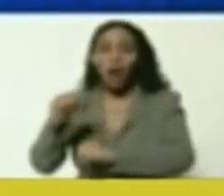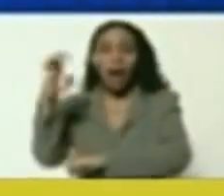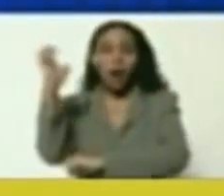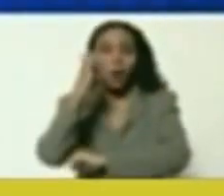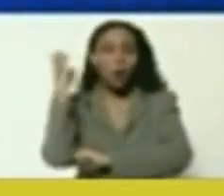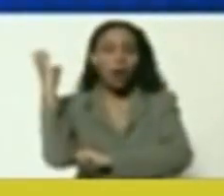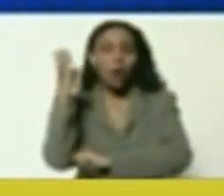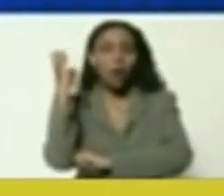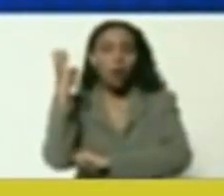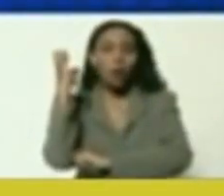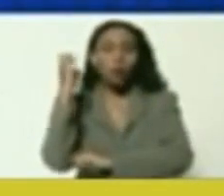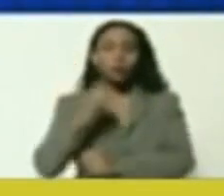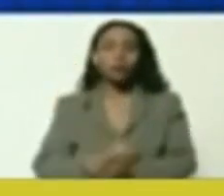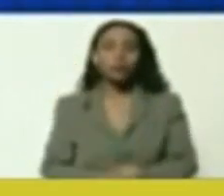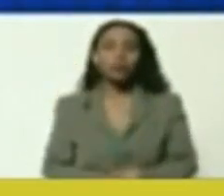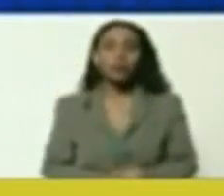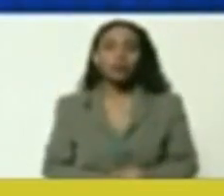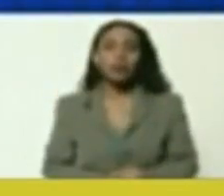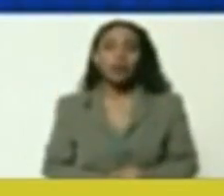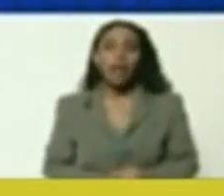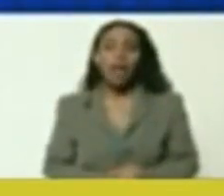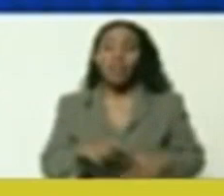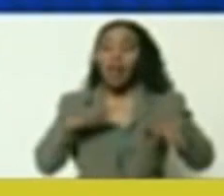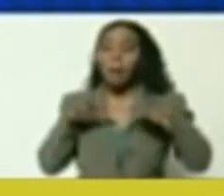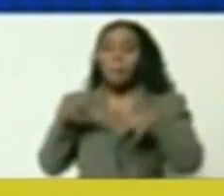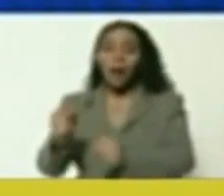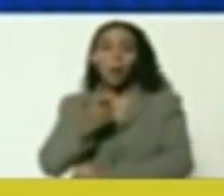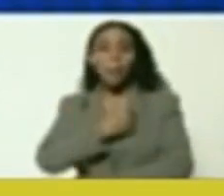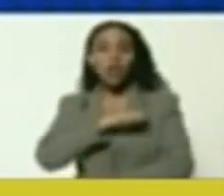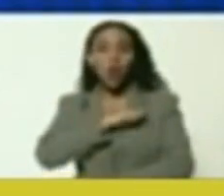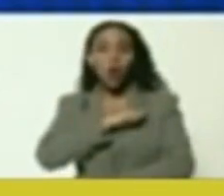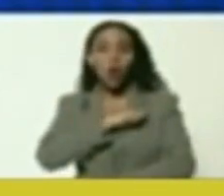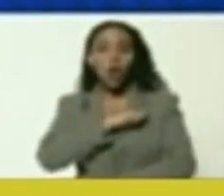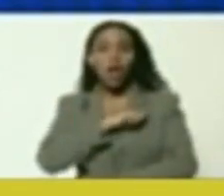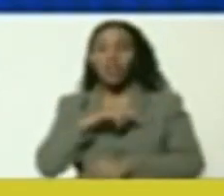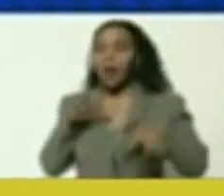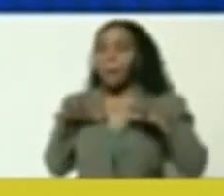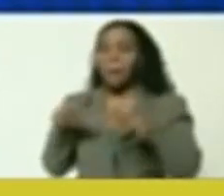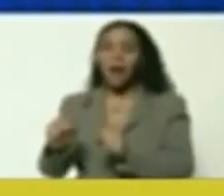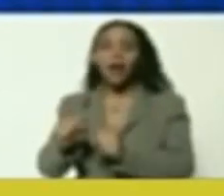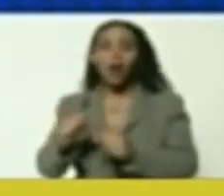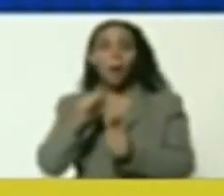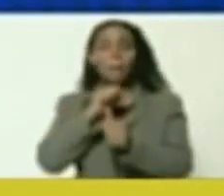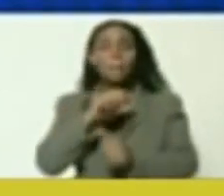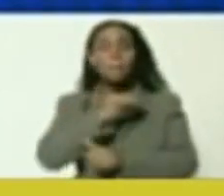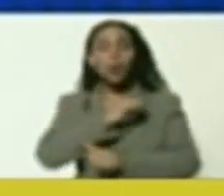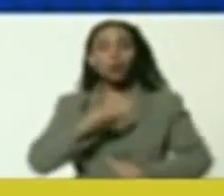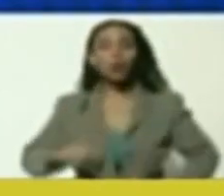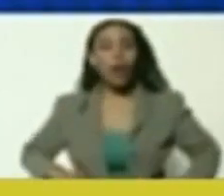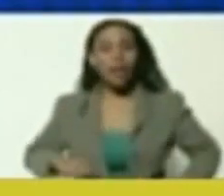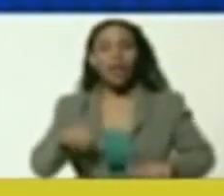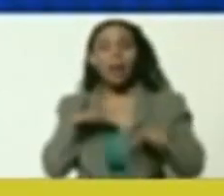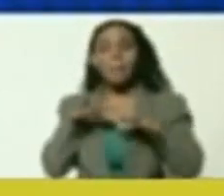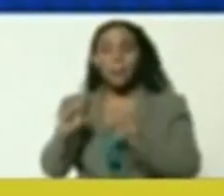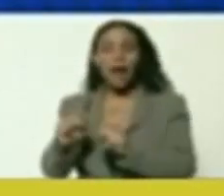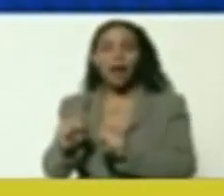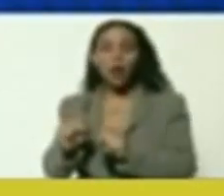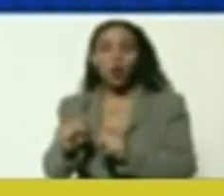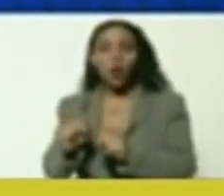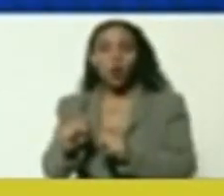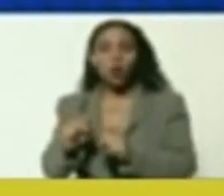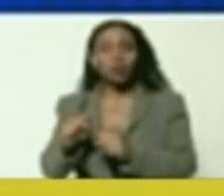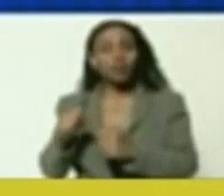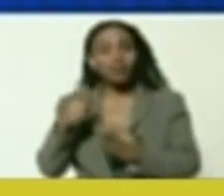We saw the arrival of the European empires, of the Spanish empire, of the Portuguese empire, of the British